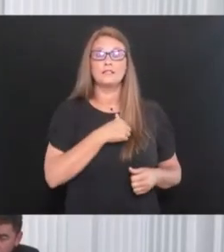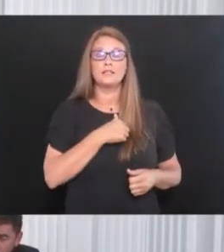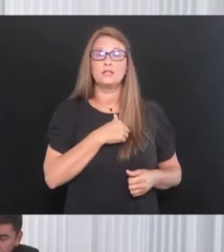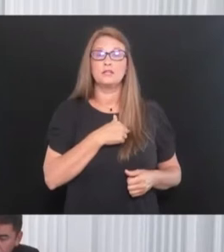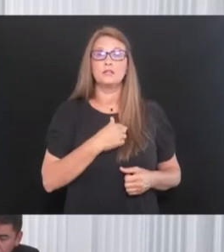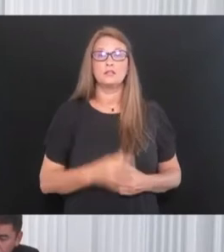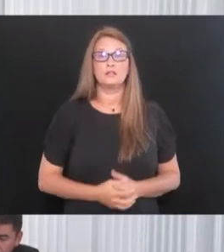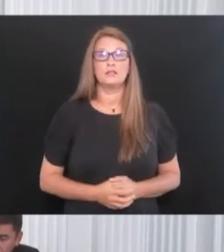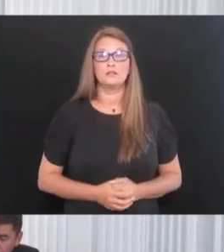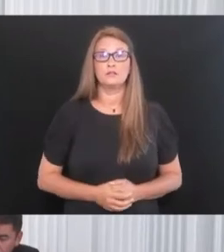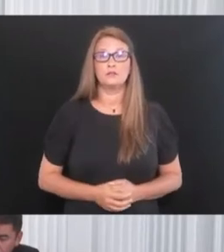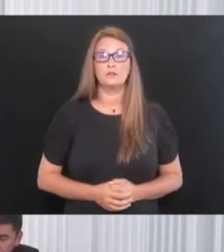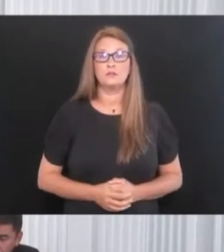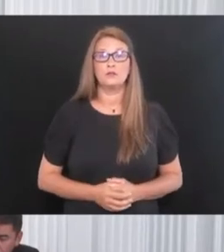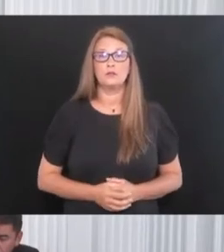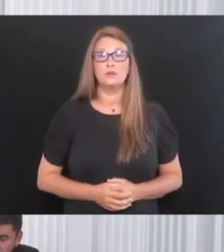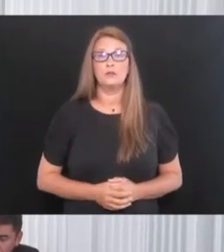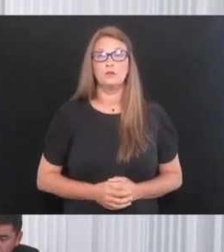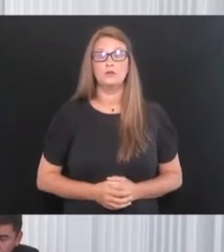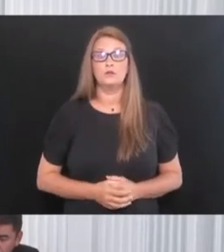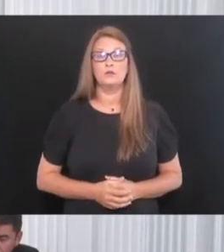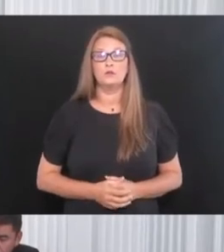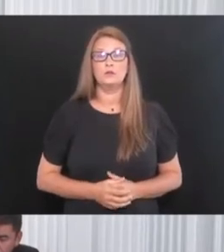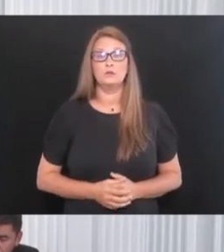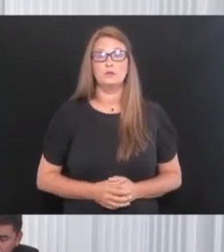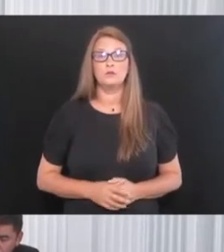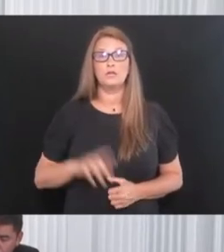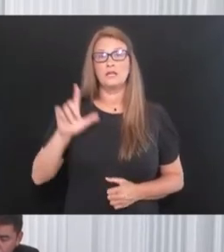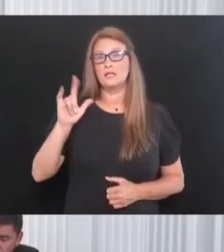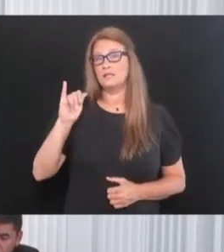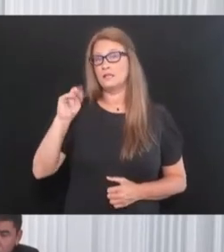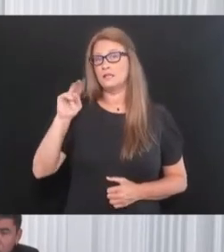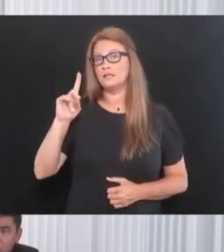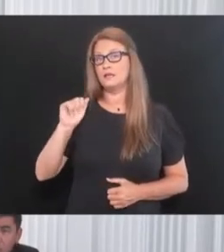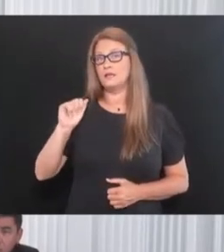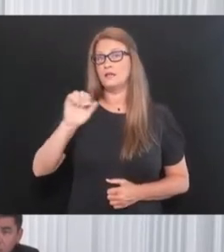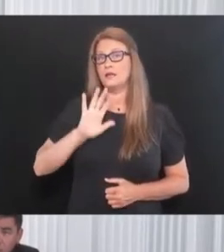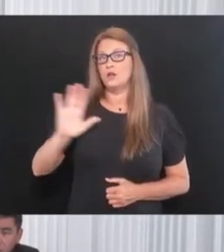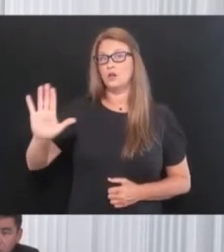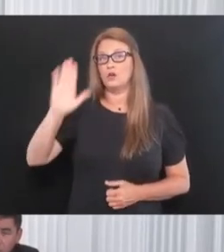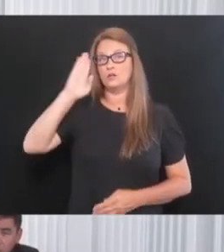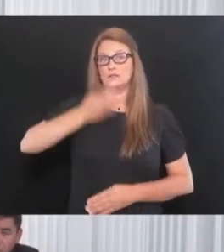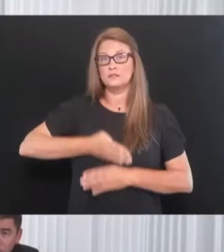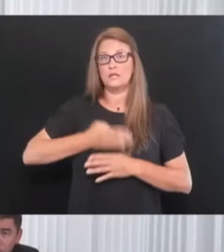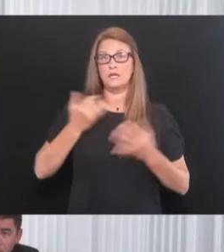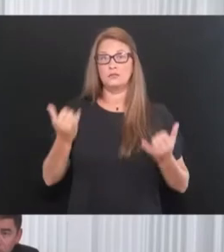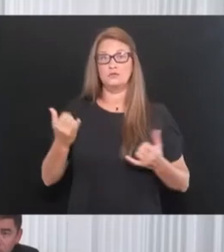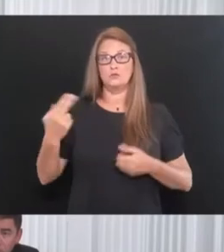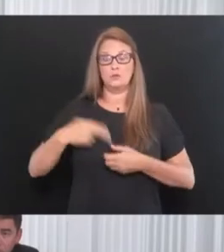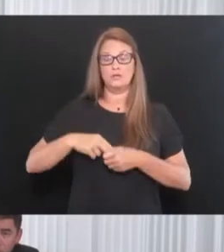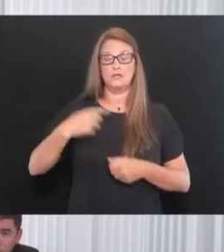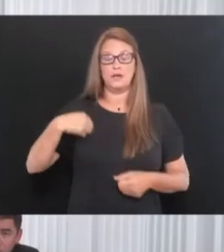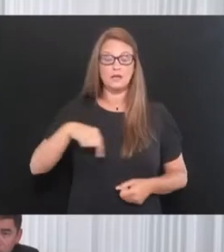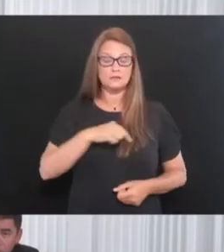could tune us in to Linda and her son Joe. Are we going to do that right now?